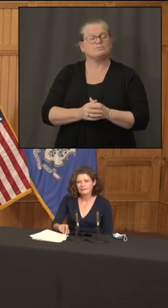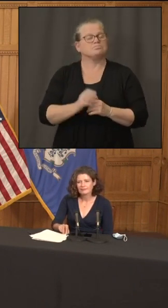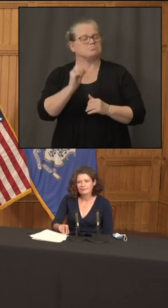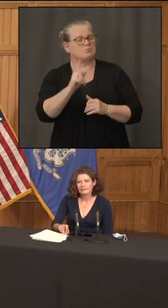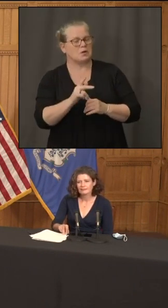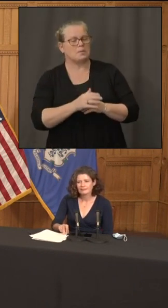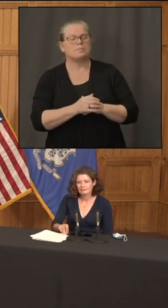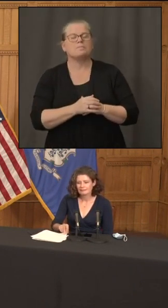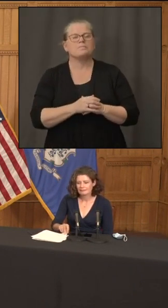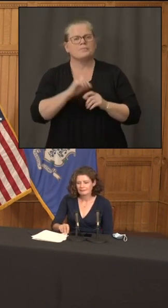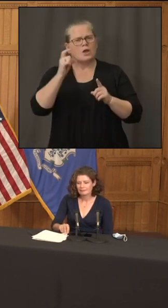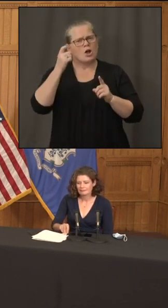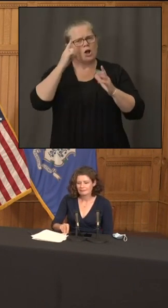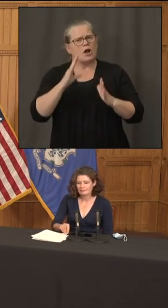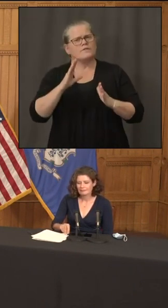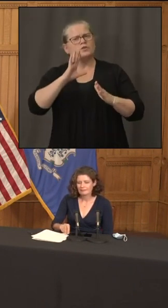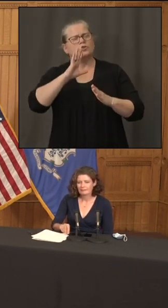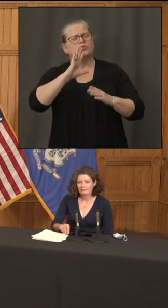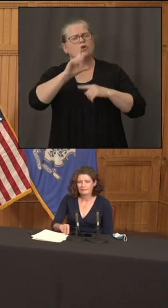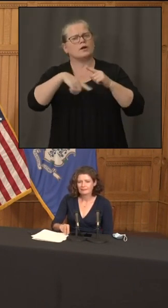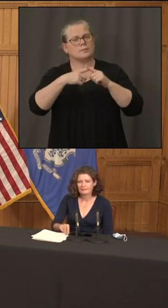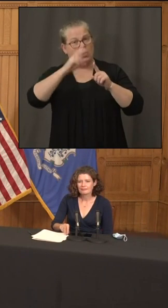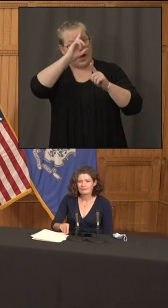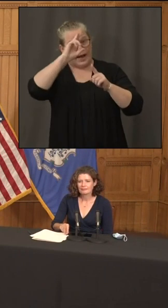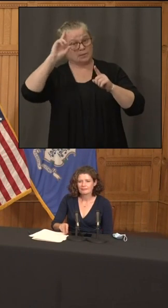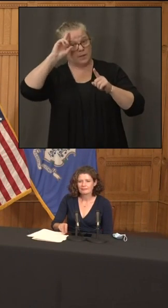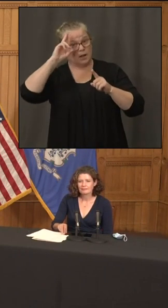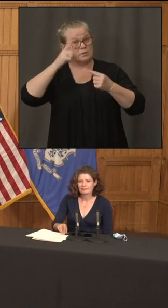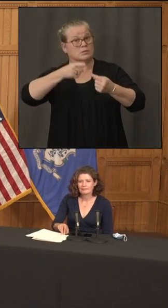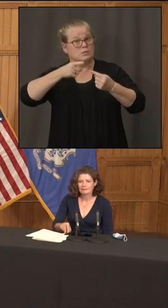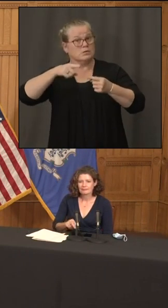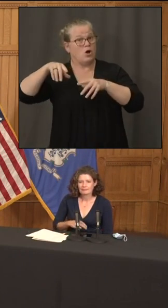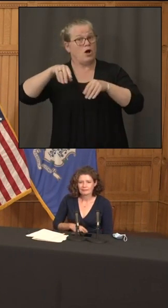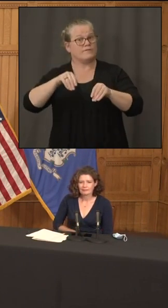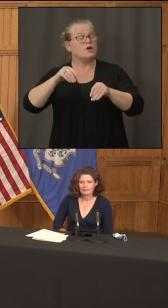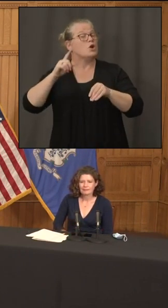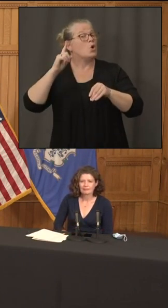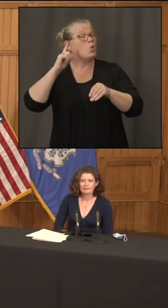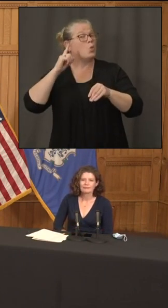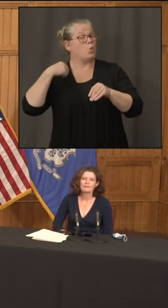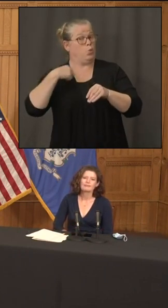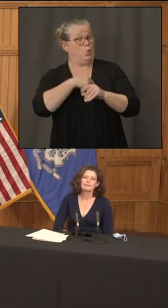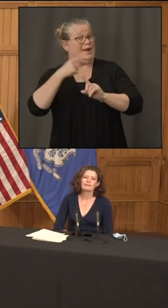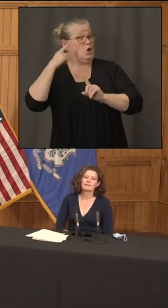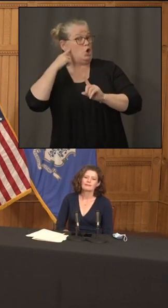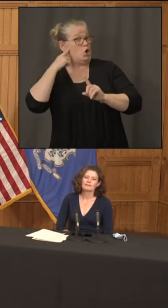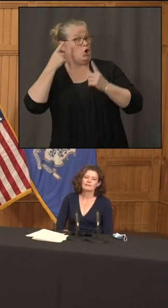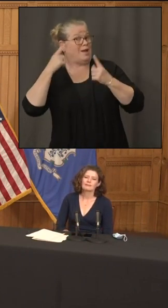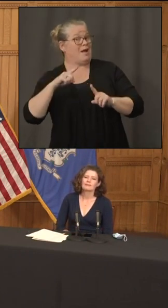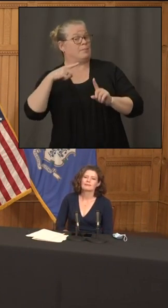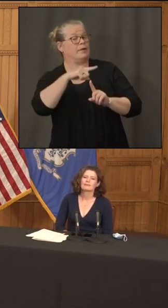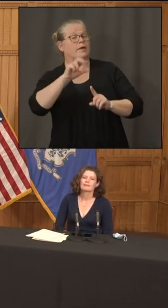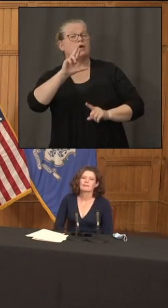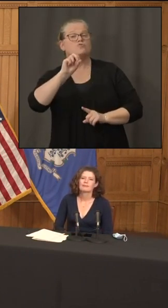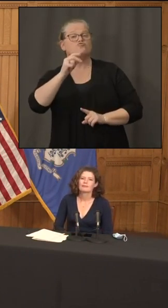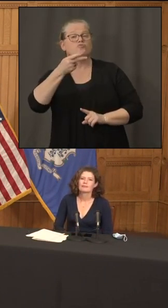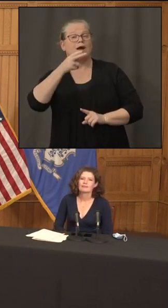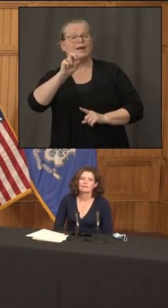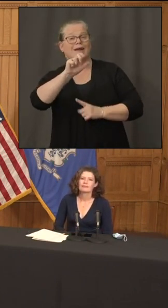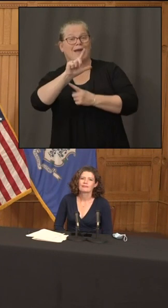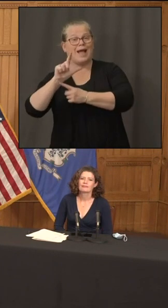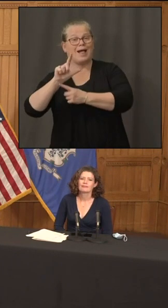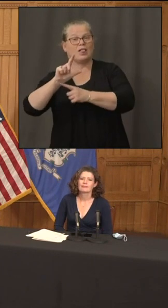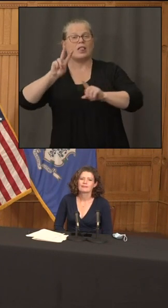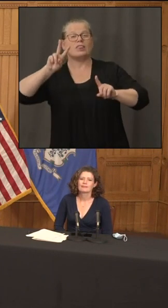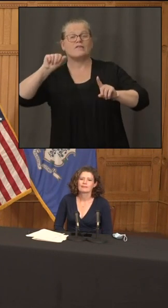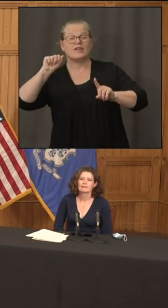uh mentioned hospitals at one point um we have heard that the va hospital in rocky hill was having some trouble and that there was talk even of evacuating